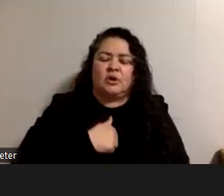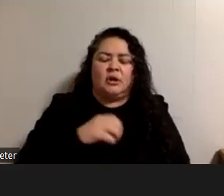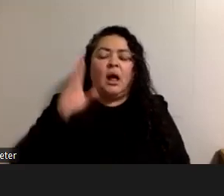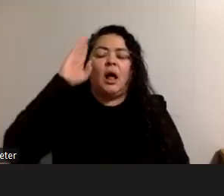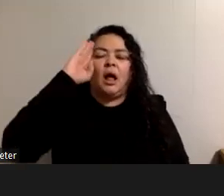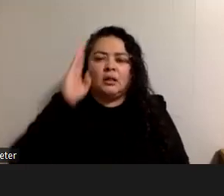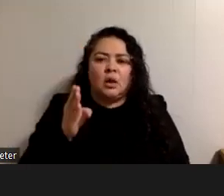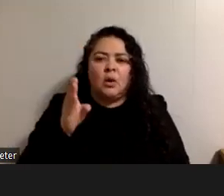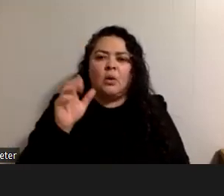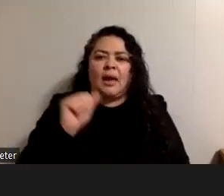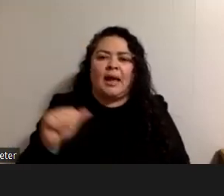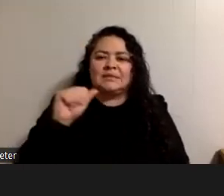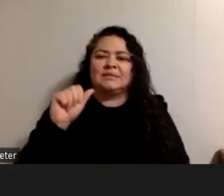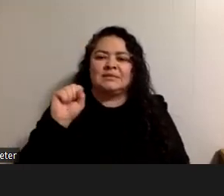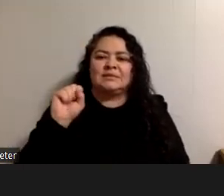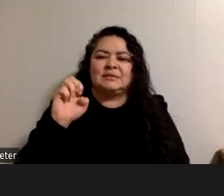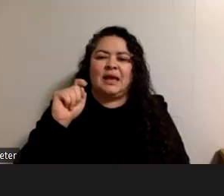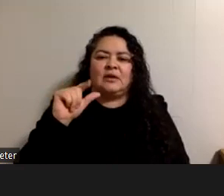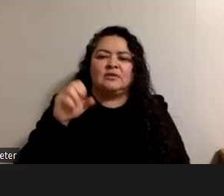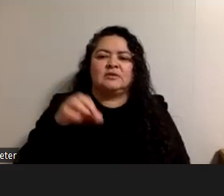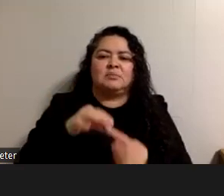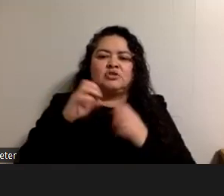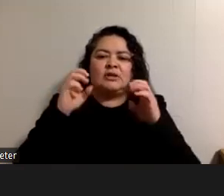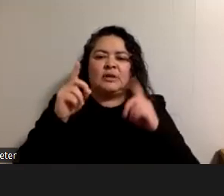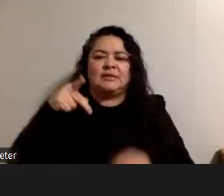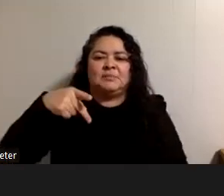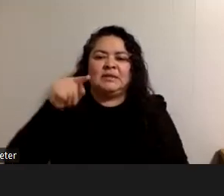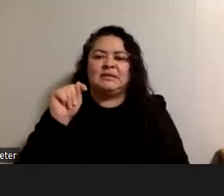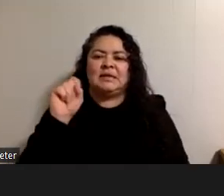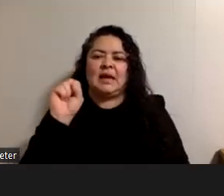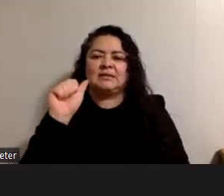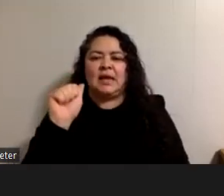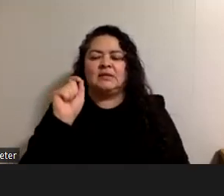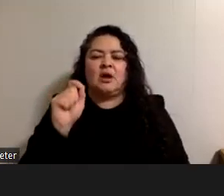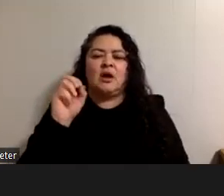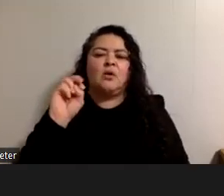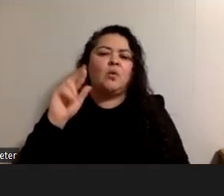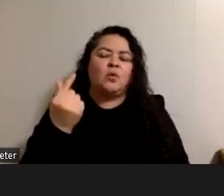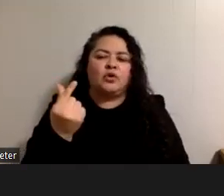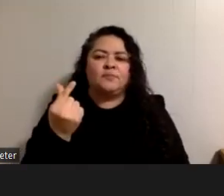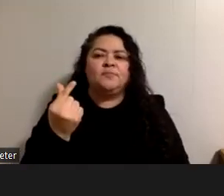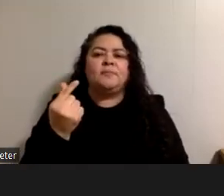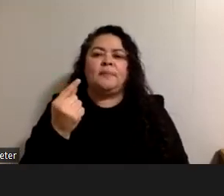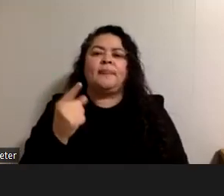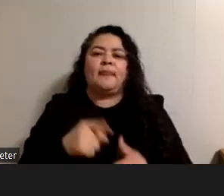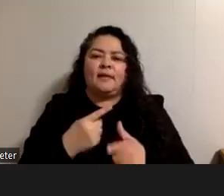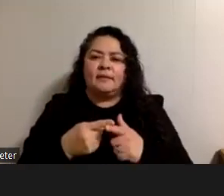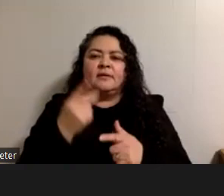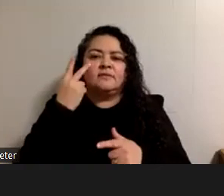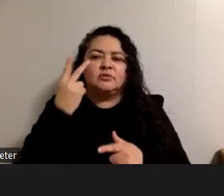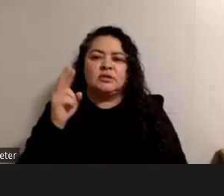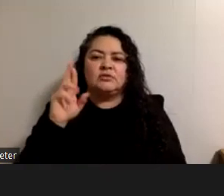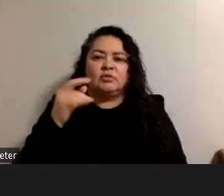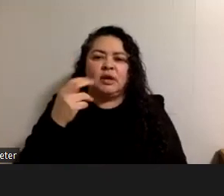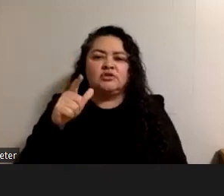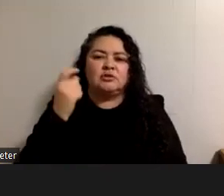at seattle special education ptsa.org and then if you see uh rachel just put